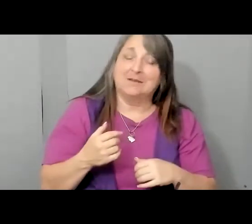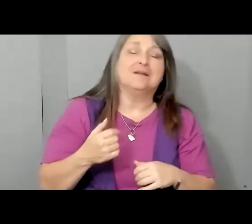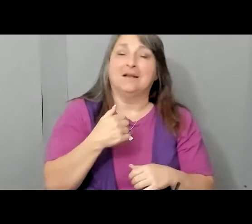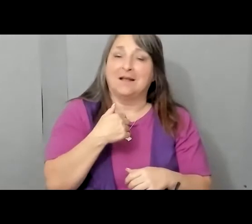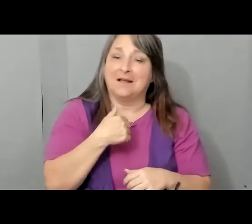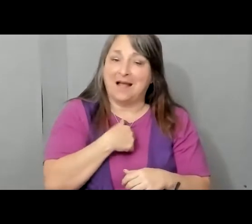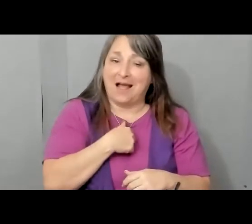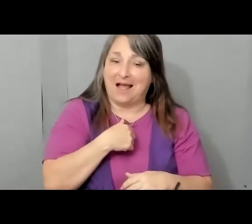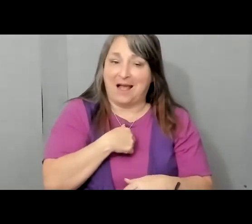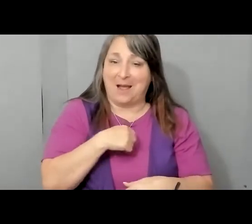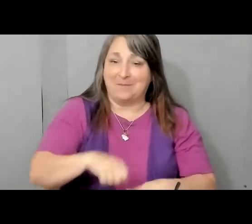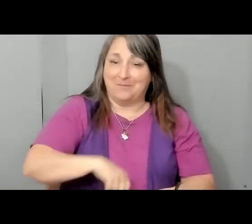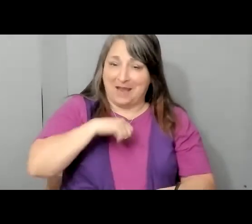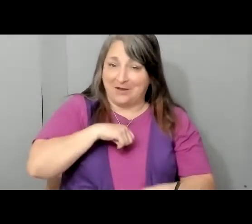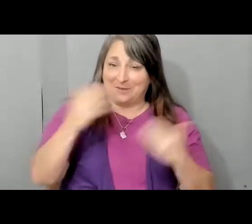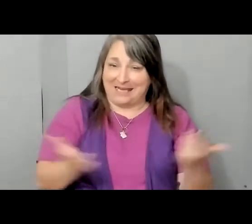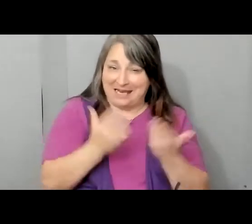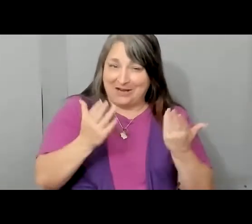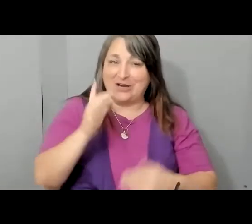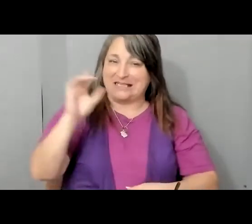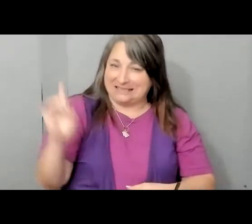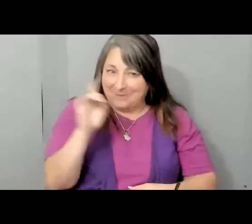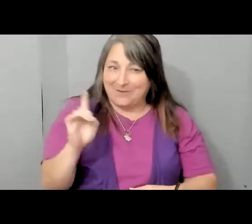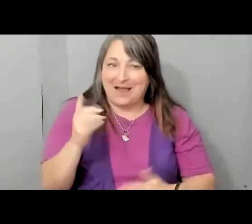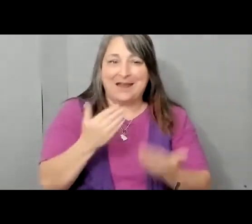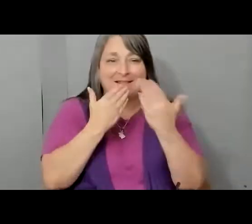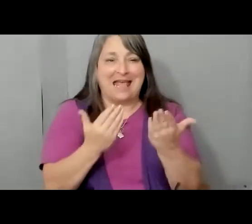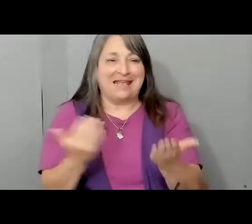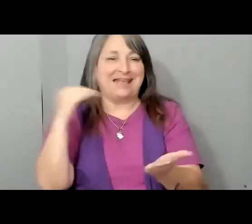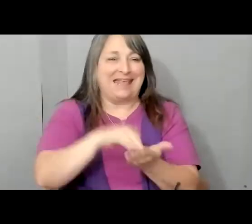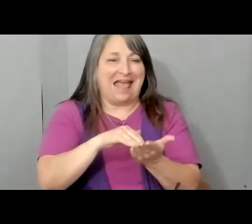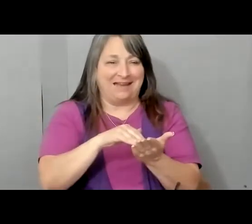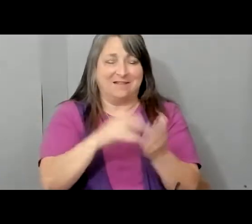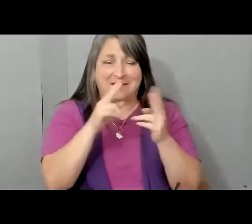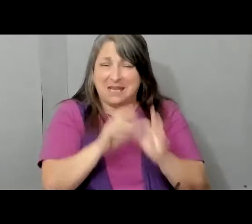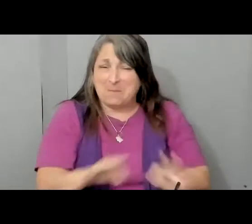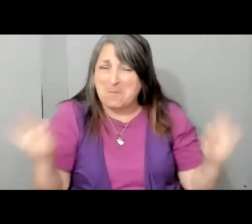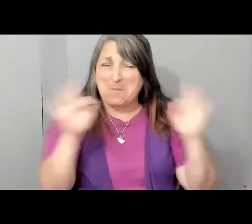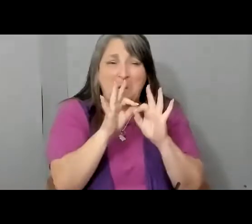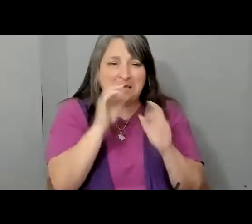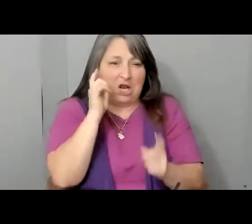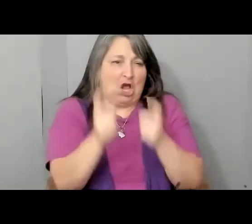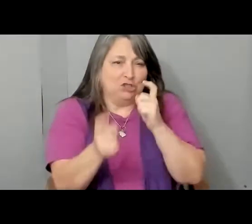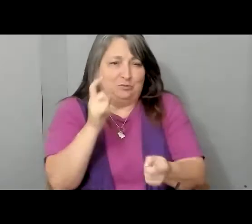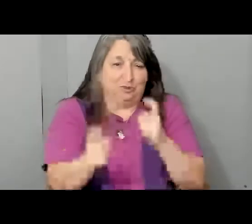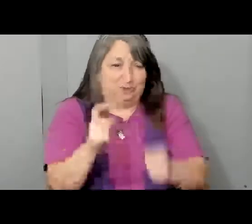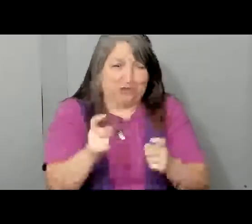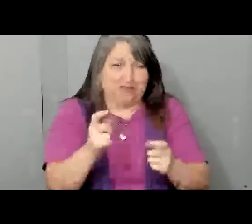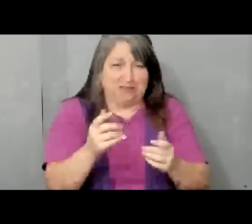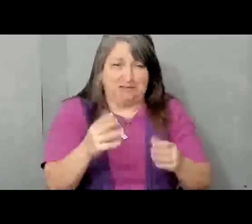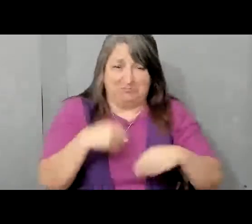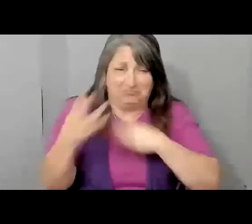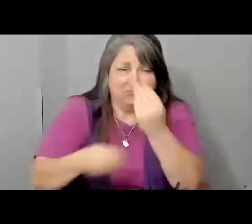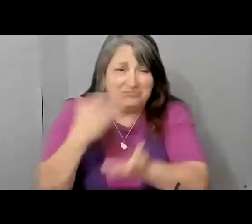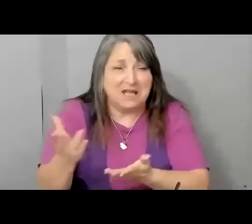and to be a Democrat, and I want to thank again the important, the very important contributions that we as Latinos